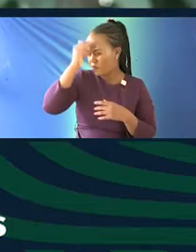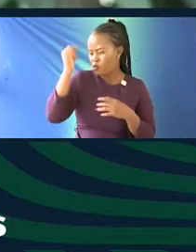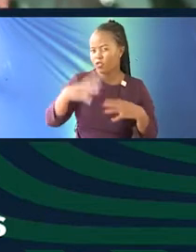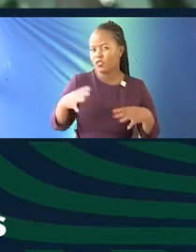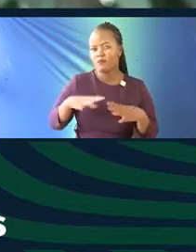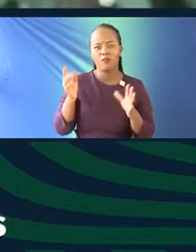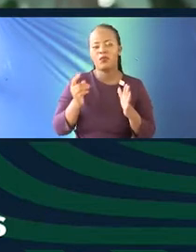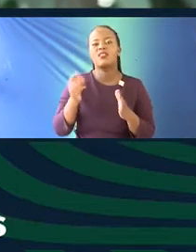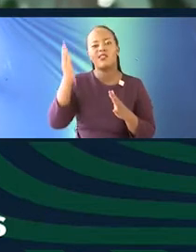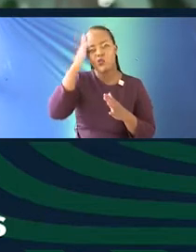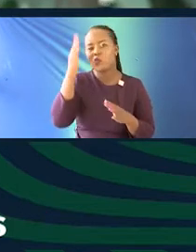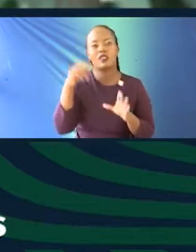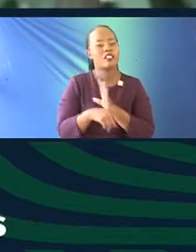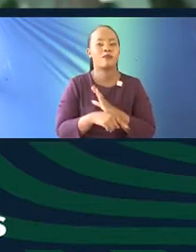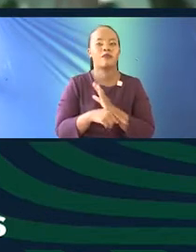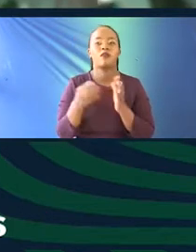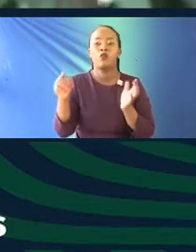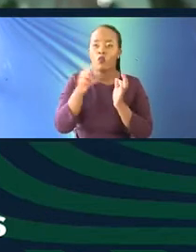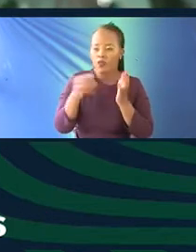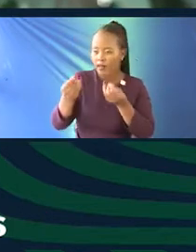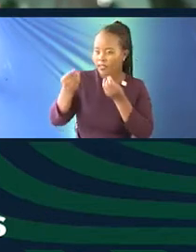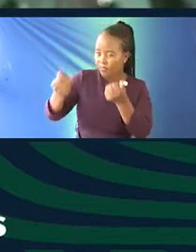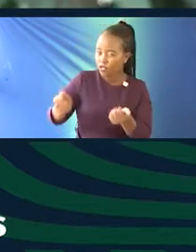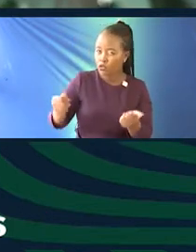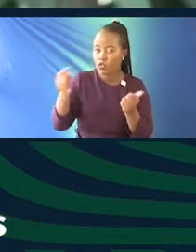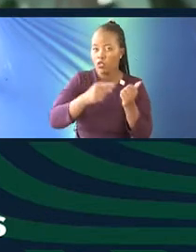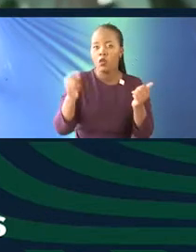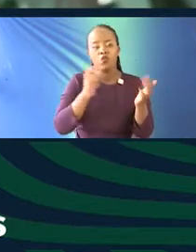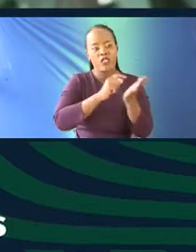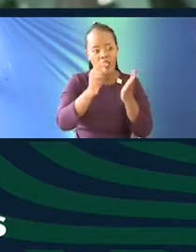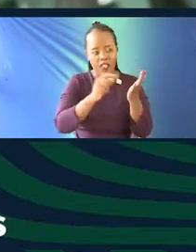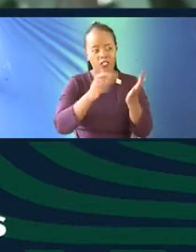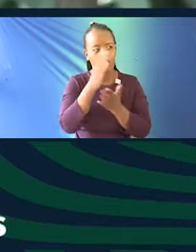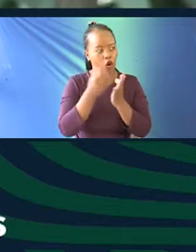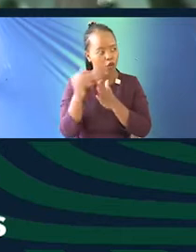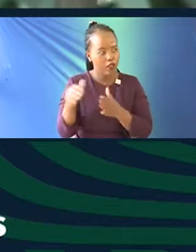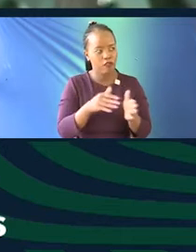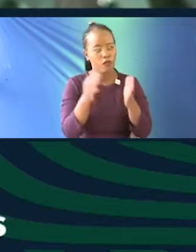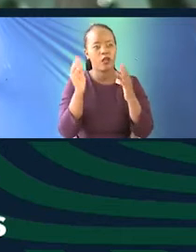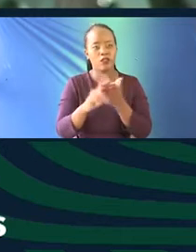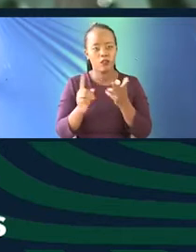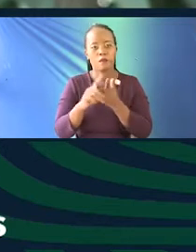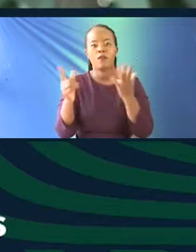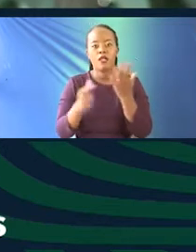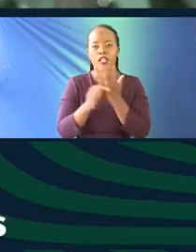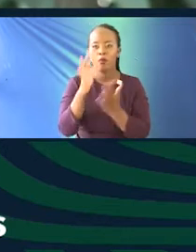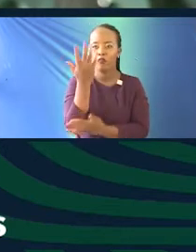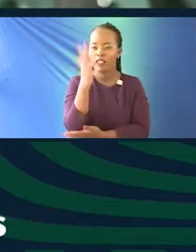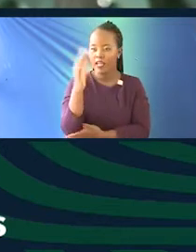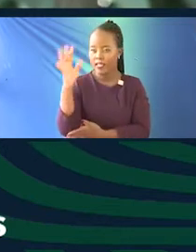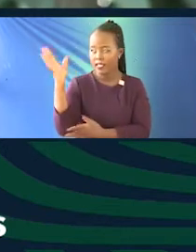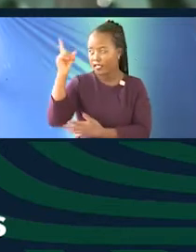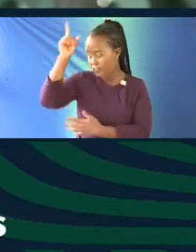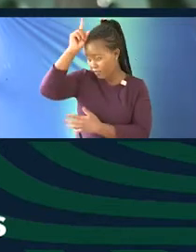down, but everybody knows it. So, our intervention is that we write down these formulas. We write down the names of the trees in the original